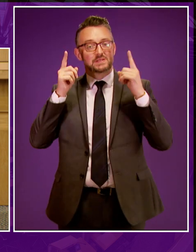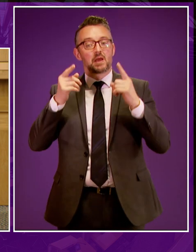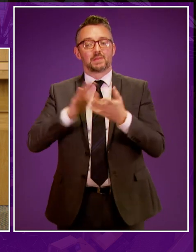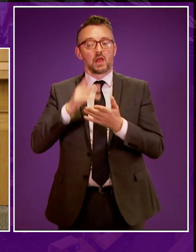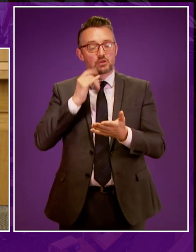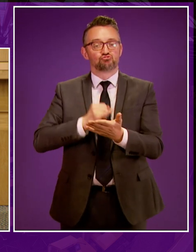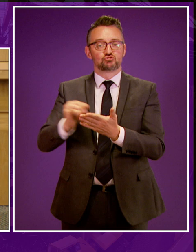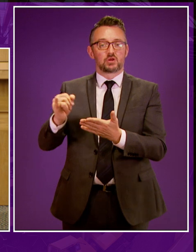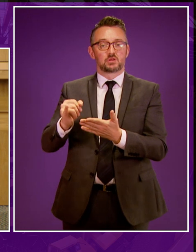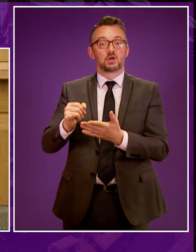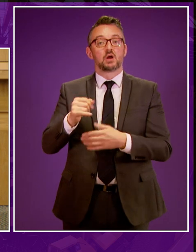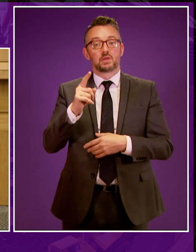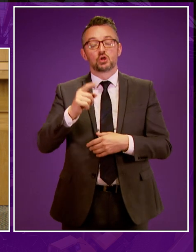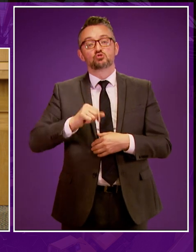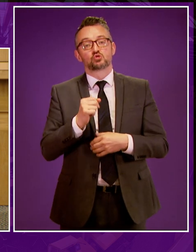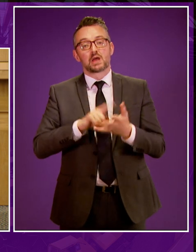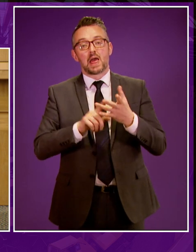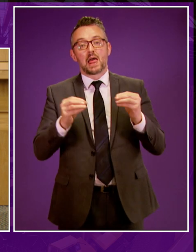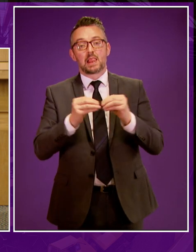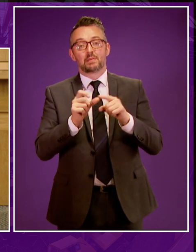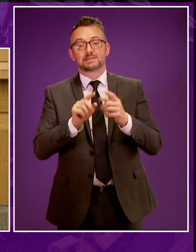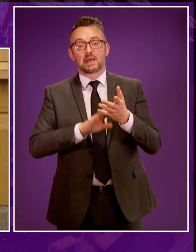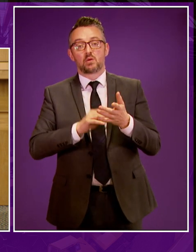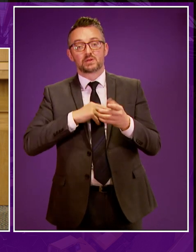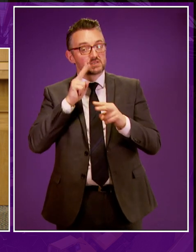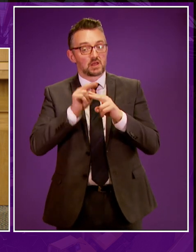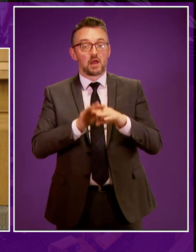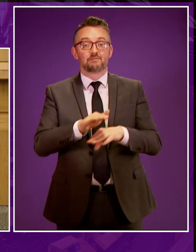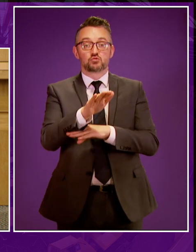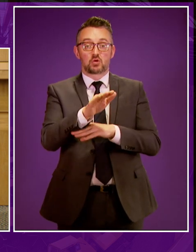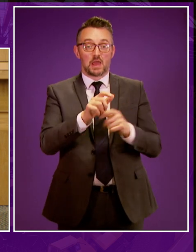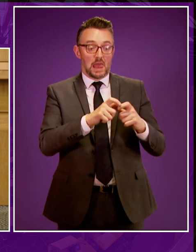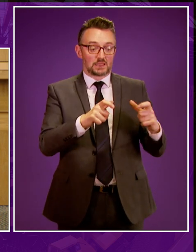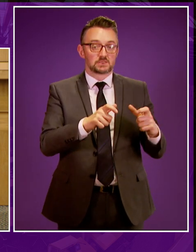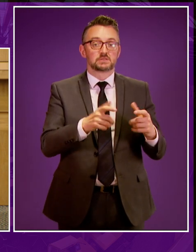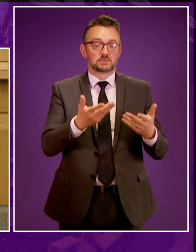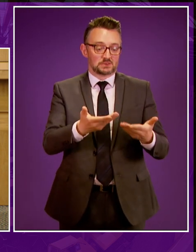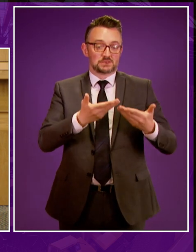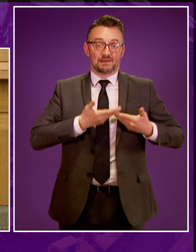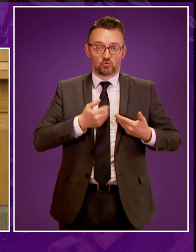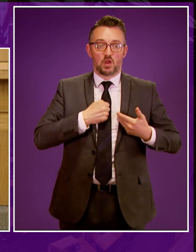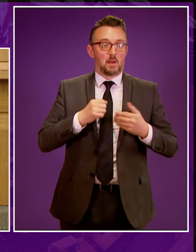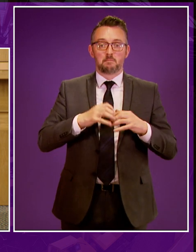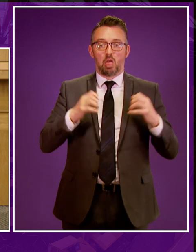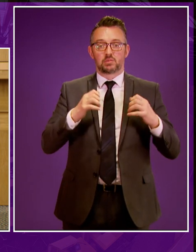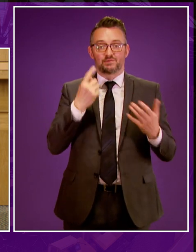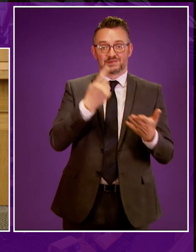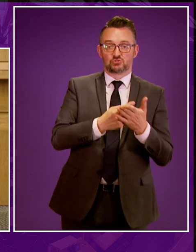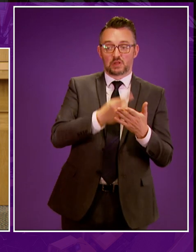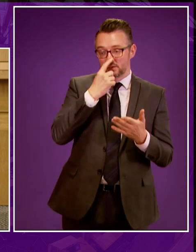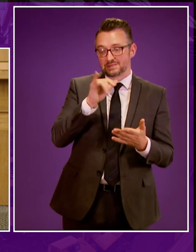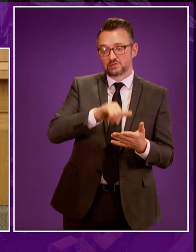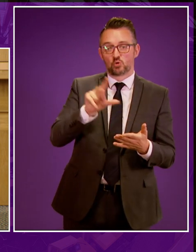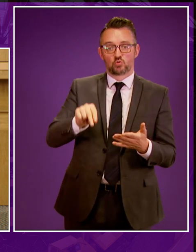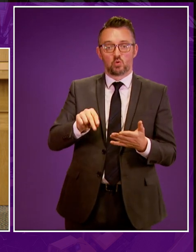rejected. Like others, Scottish Liberal Democrats want to see future licensing powers devolve to this parliament and used to reinforce the clear policy